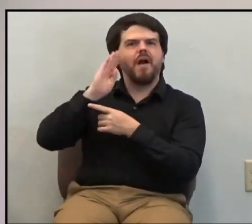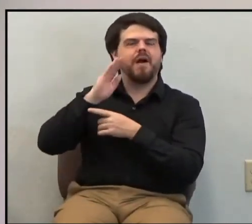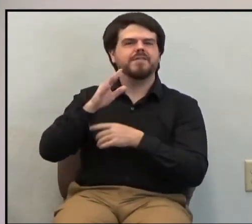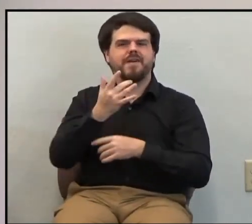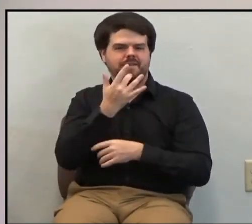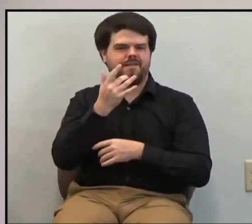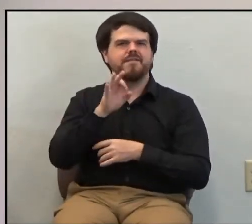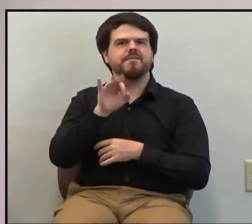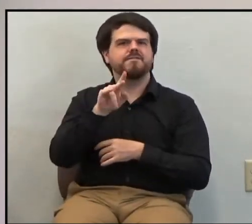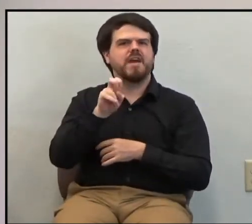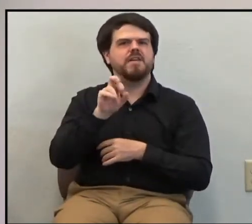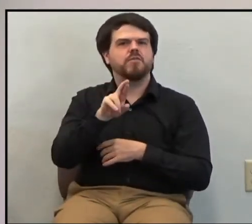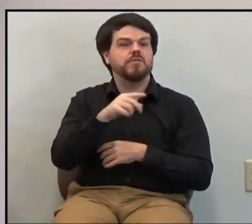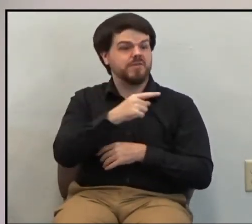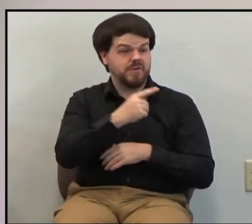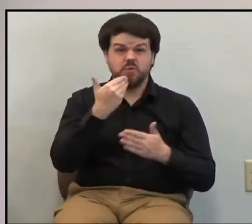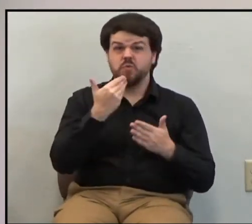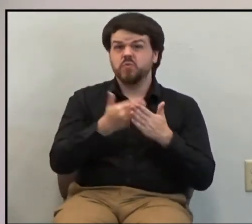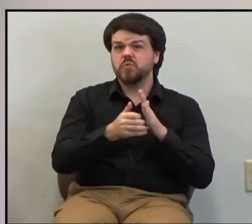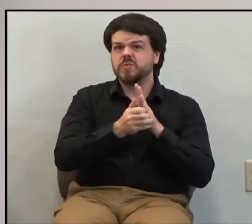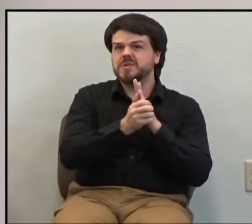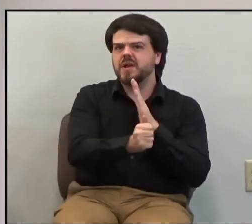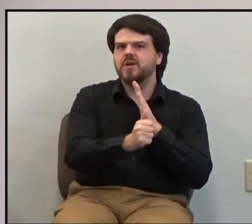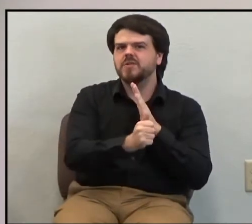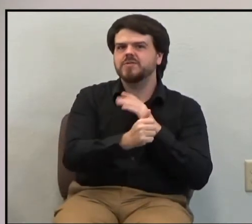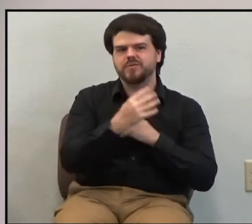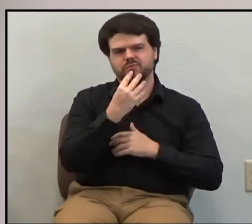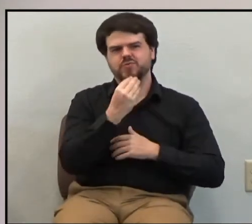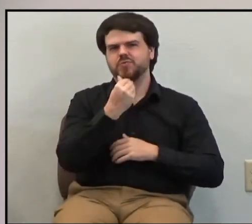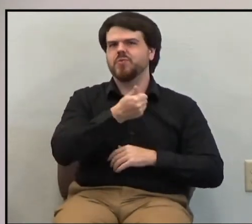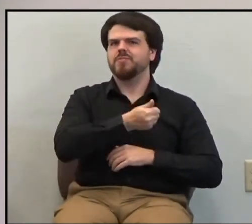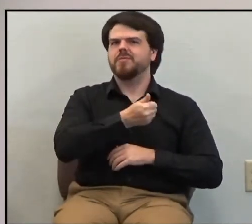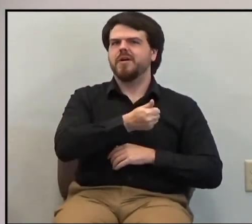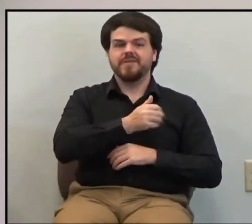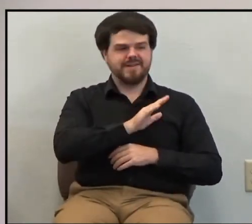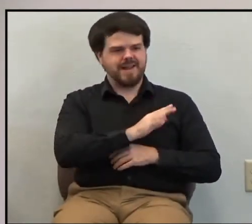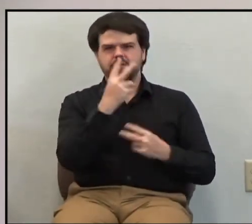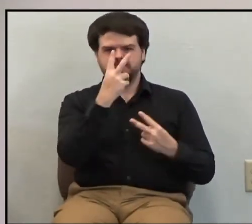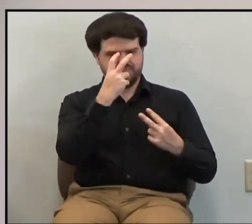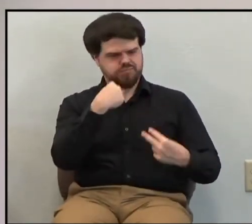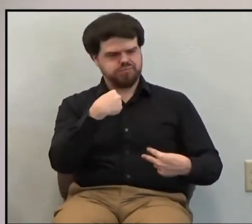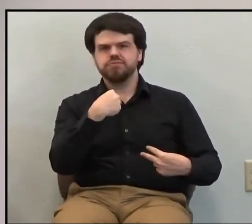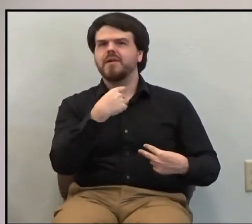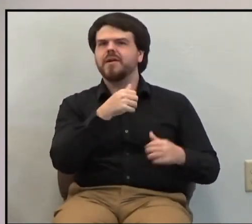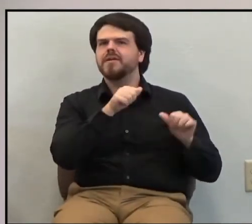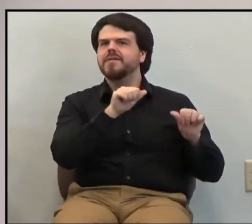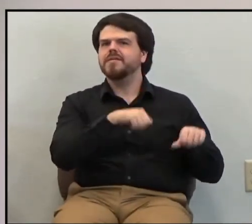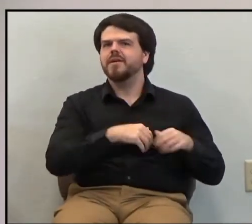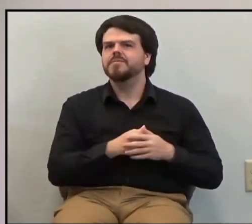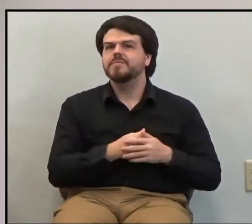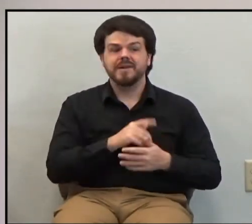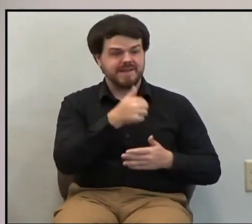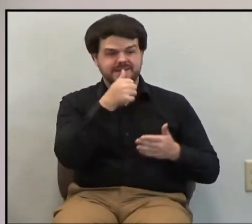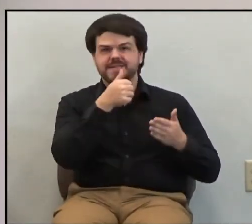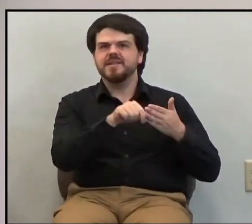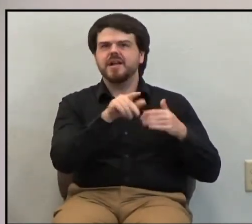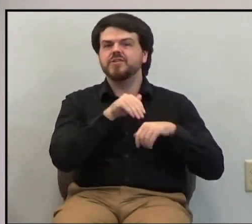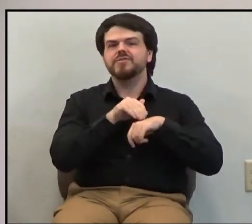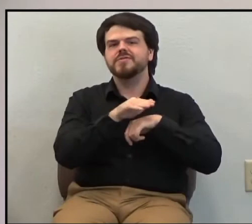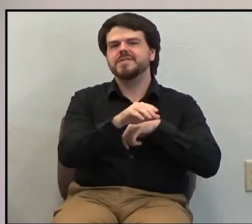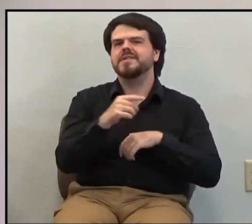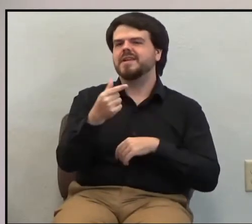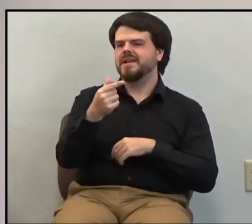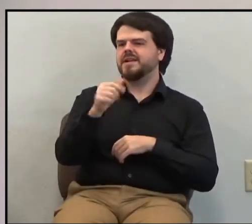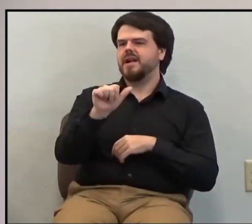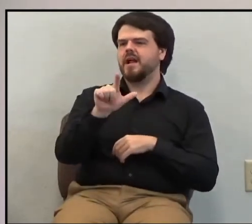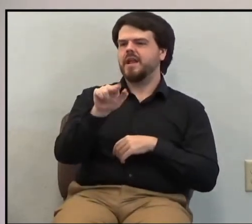had become pretty good at it, too, at least in his own estimation. We know this from his letter to the Galatians, to